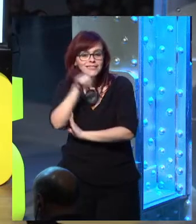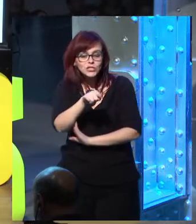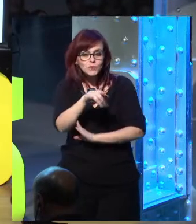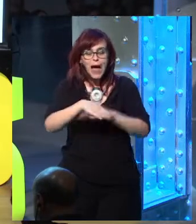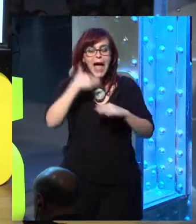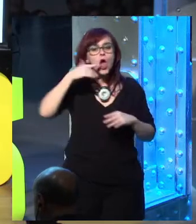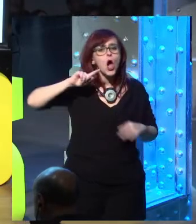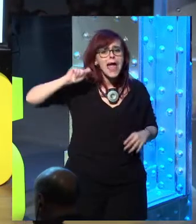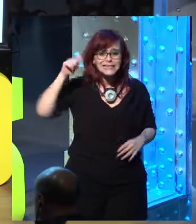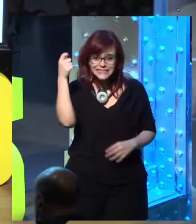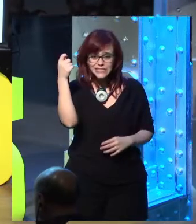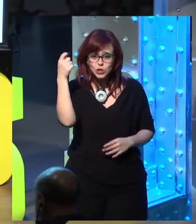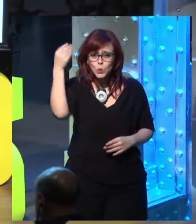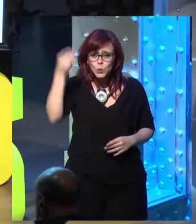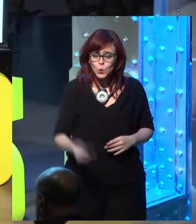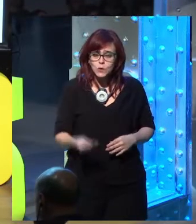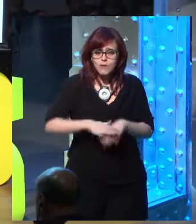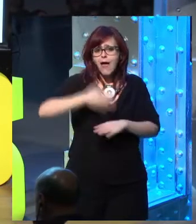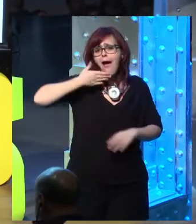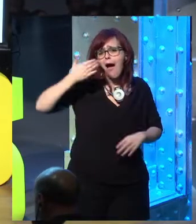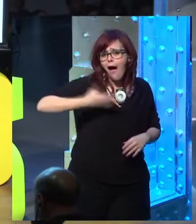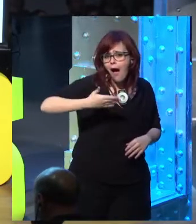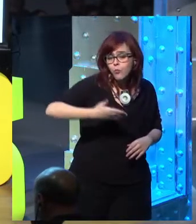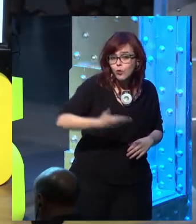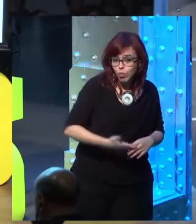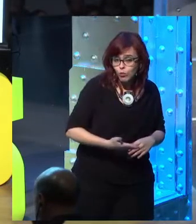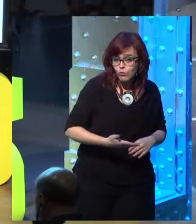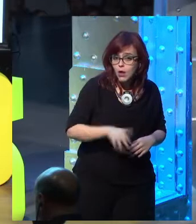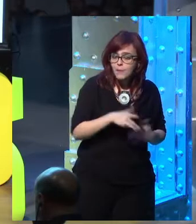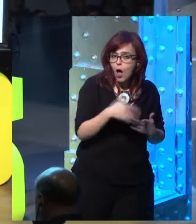profitable. It doesn't have to not make any money. Everybody would have to have it.